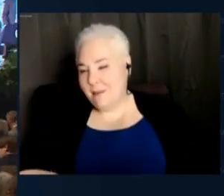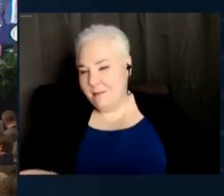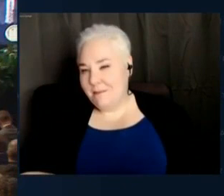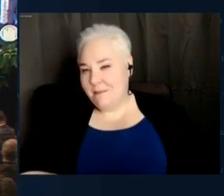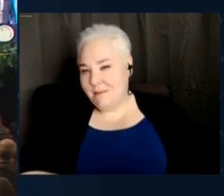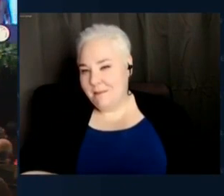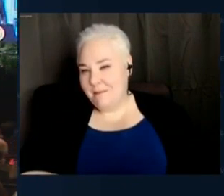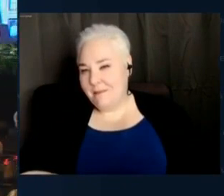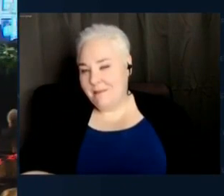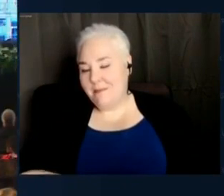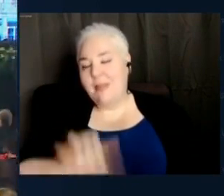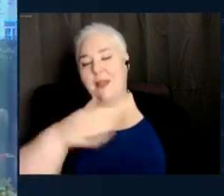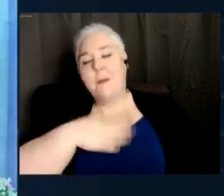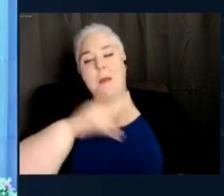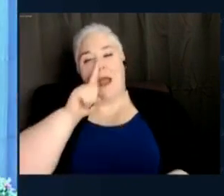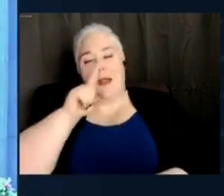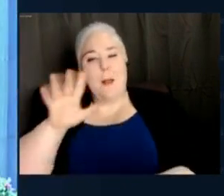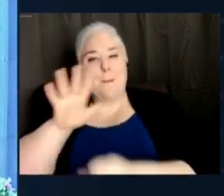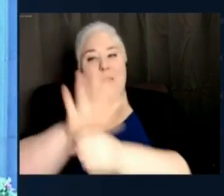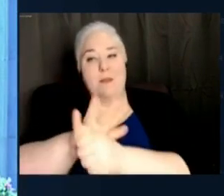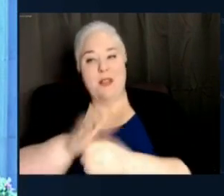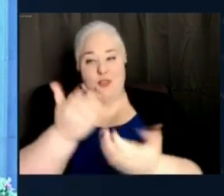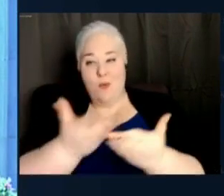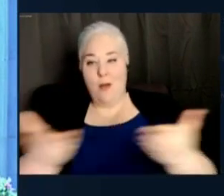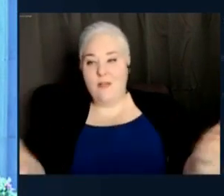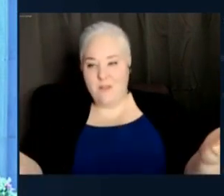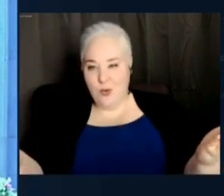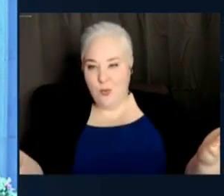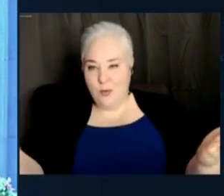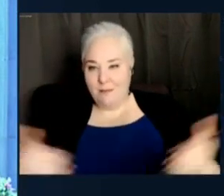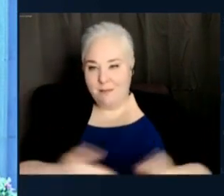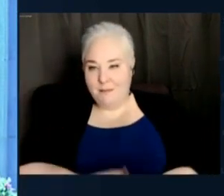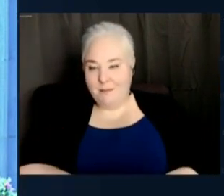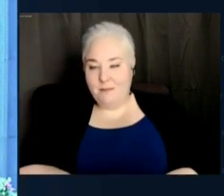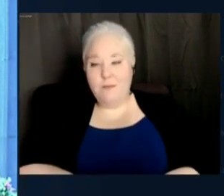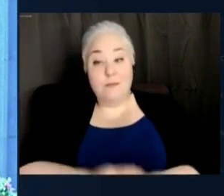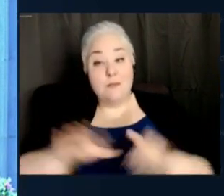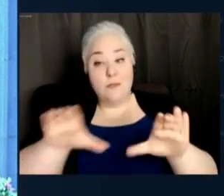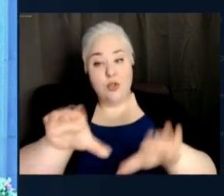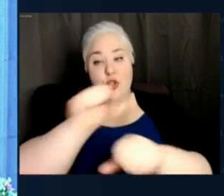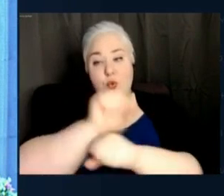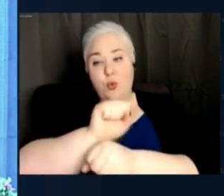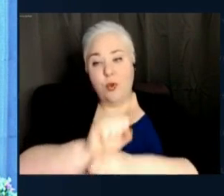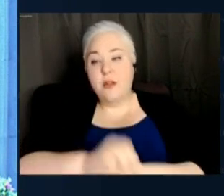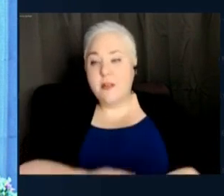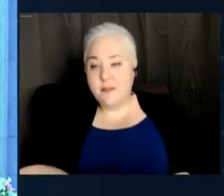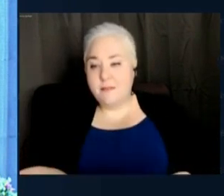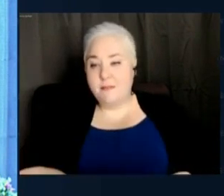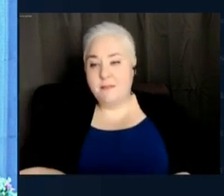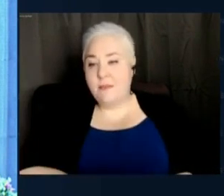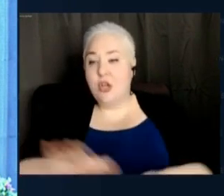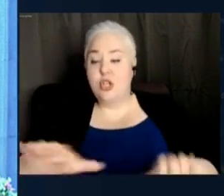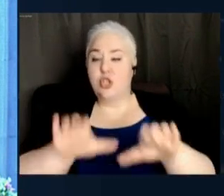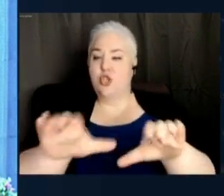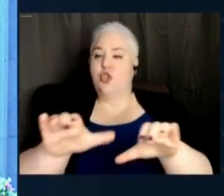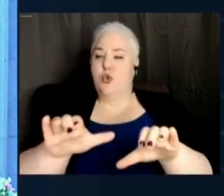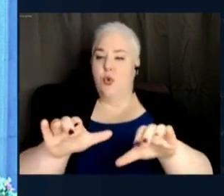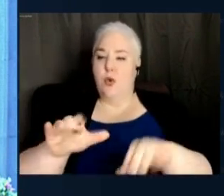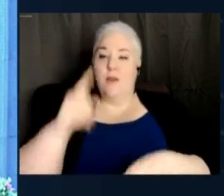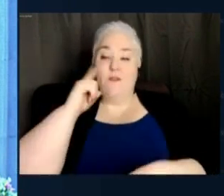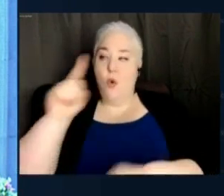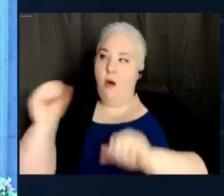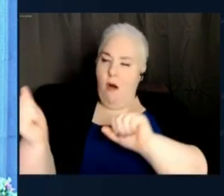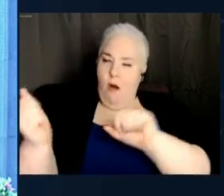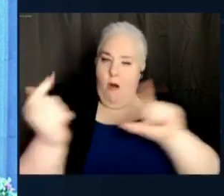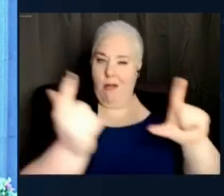This is my commitment to all of you. To do the work. To do it on behalf of all New Yorkers